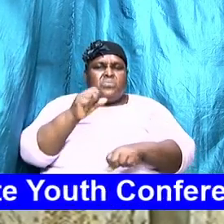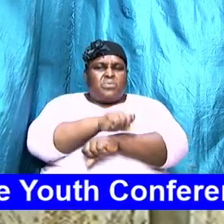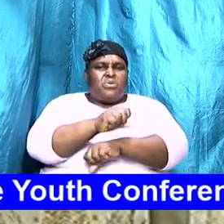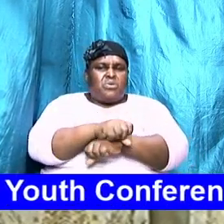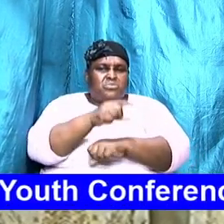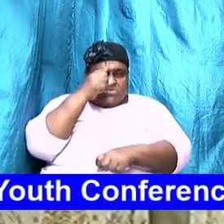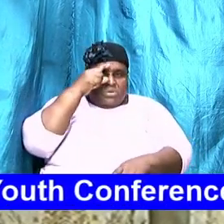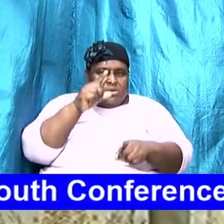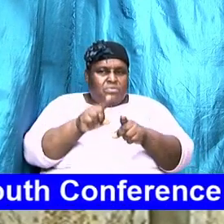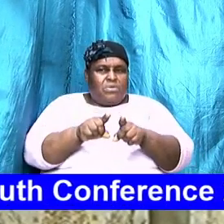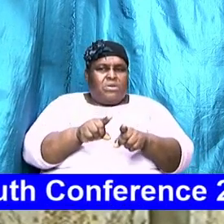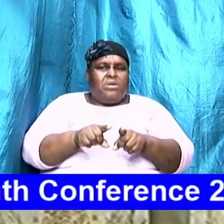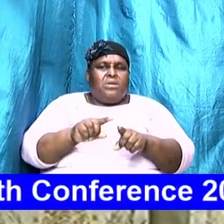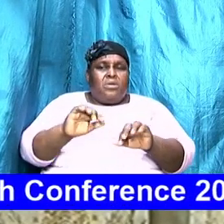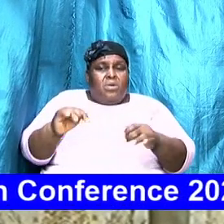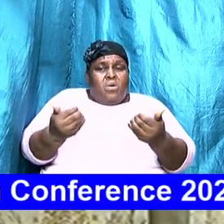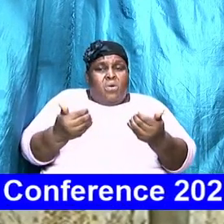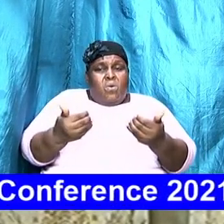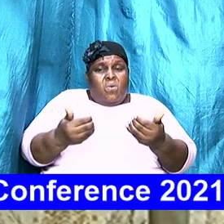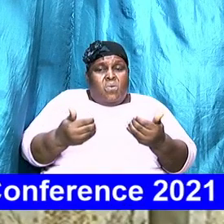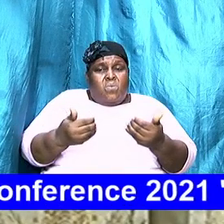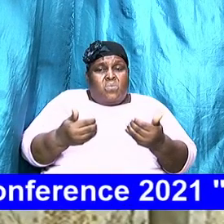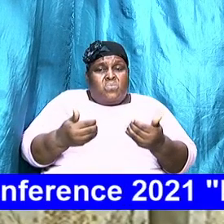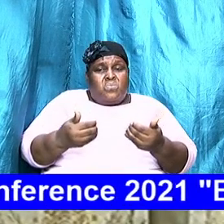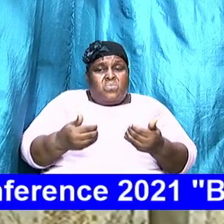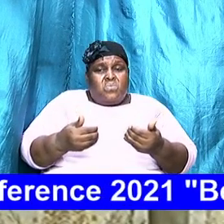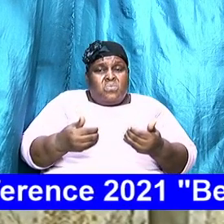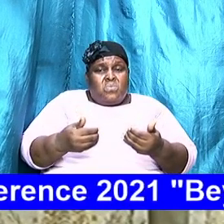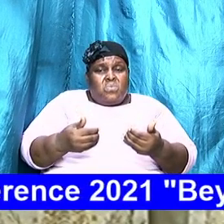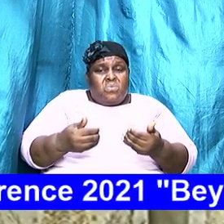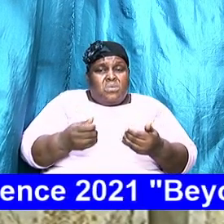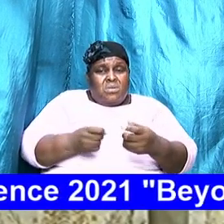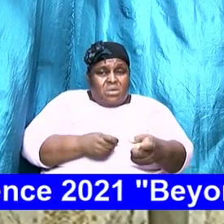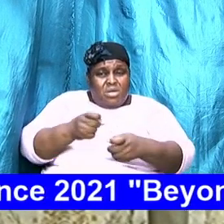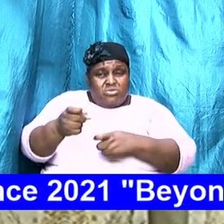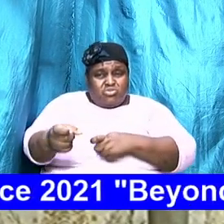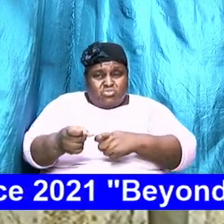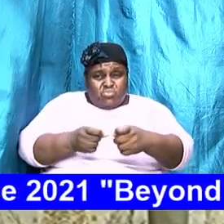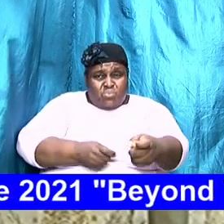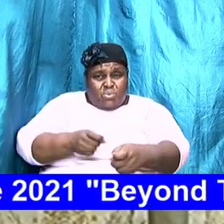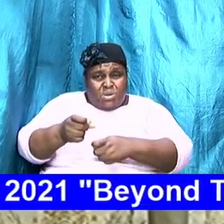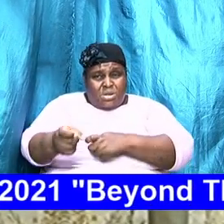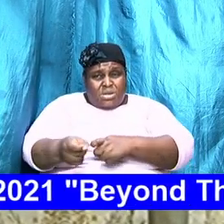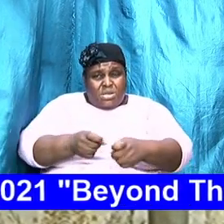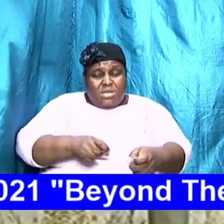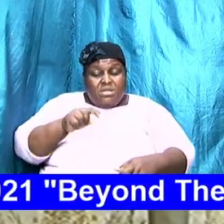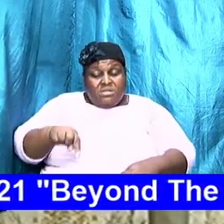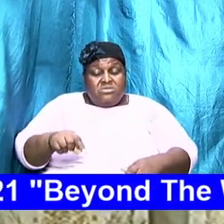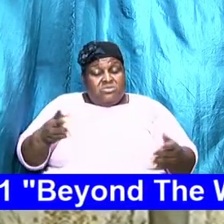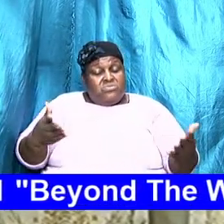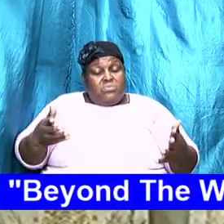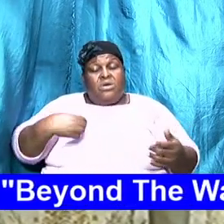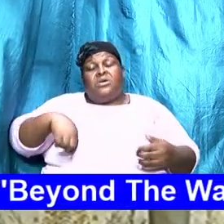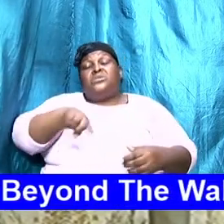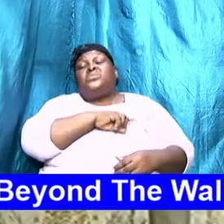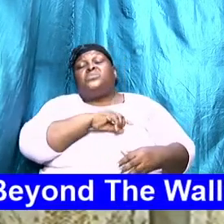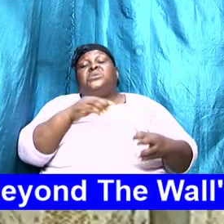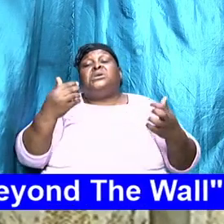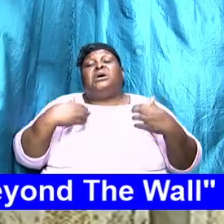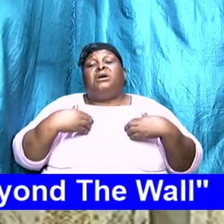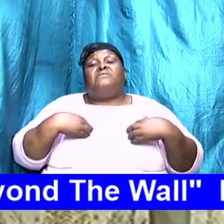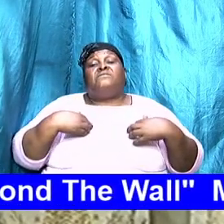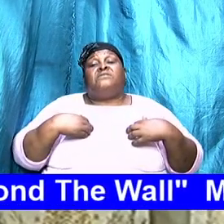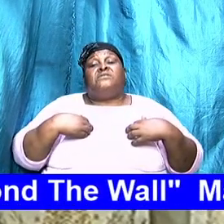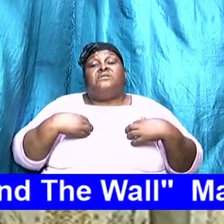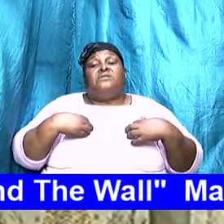be met and if there are surpluses this is what we have left so this is what we can